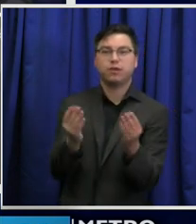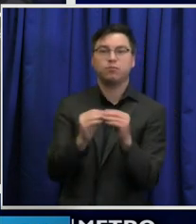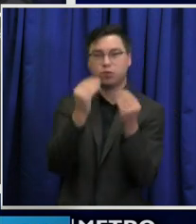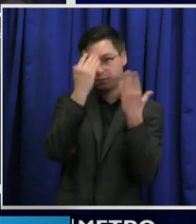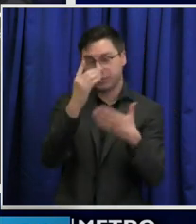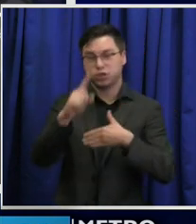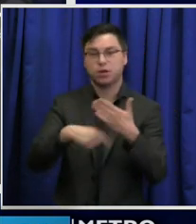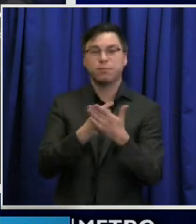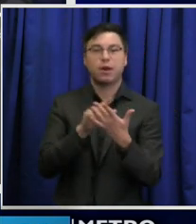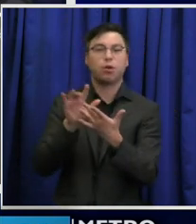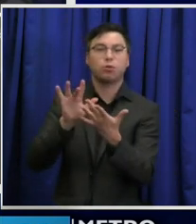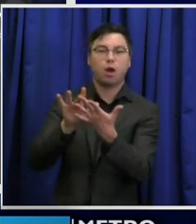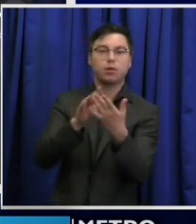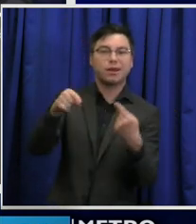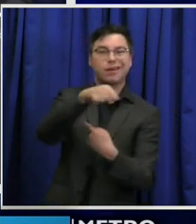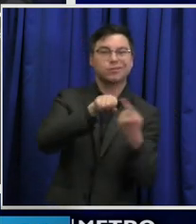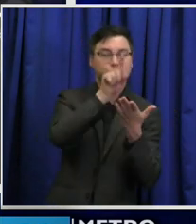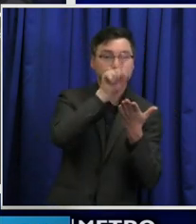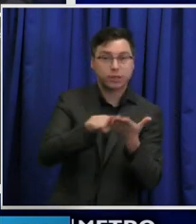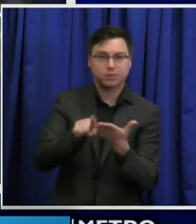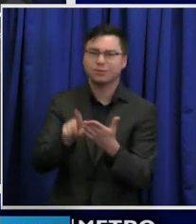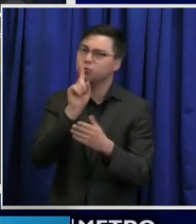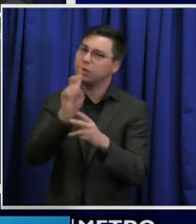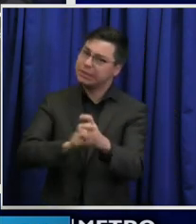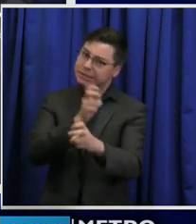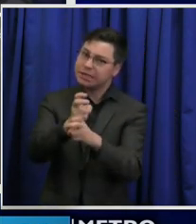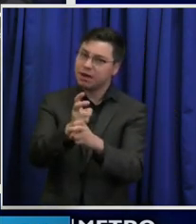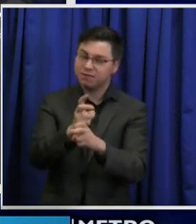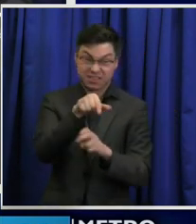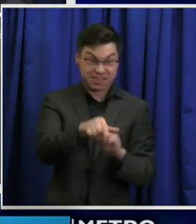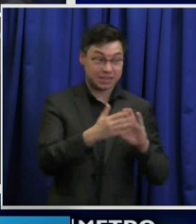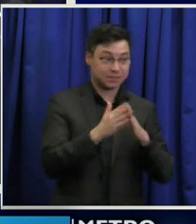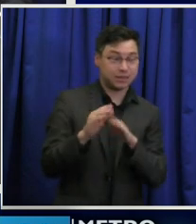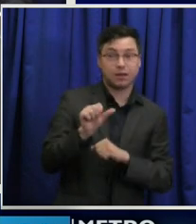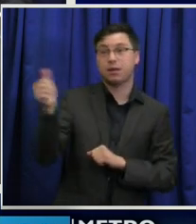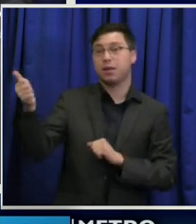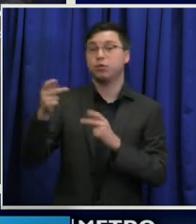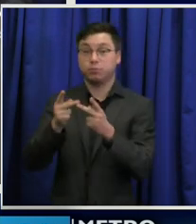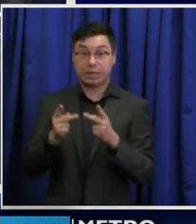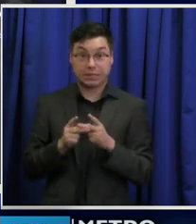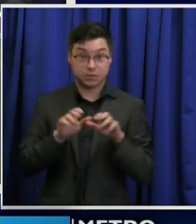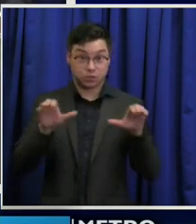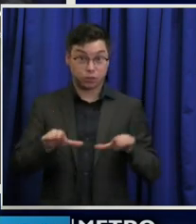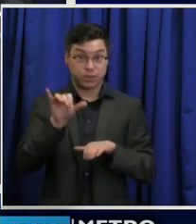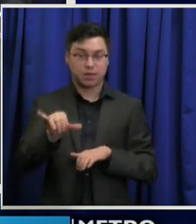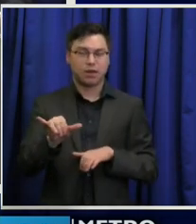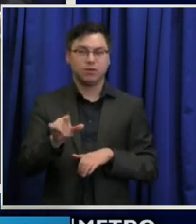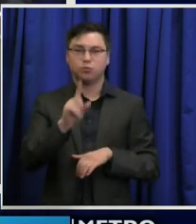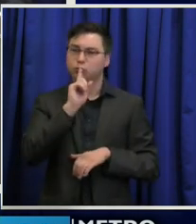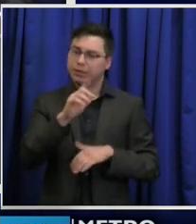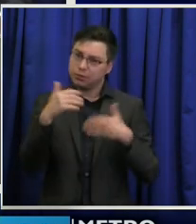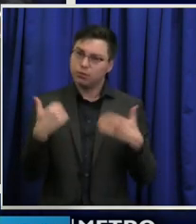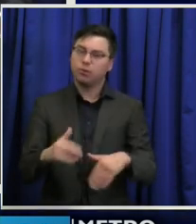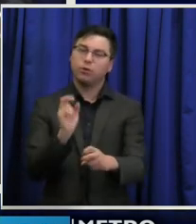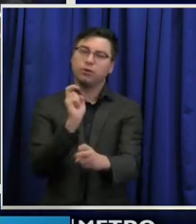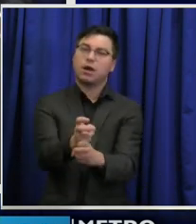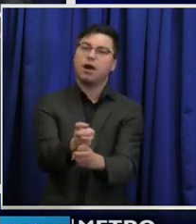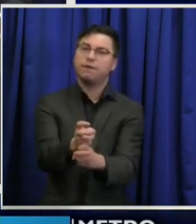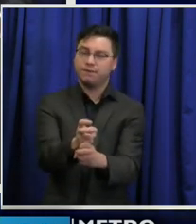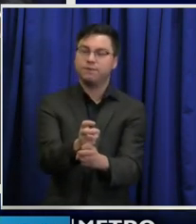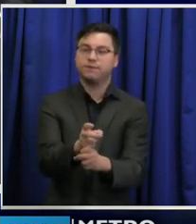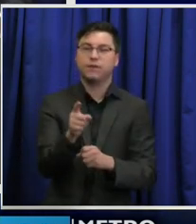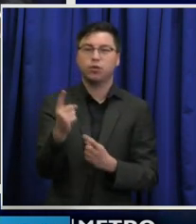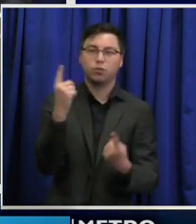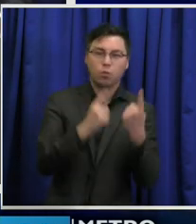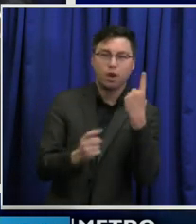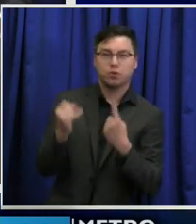tracing is very hard. think this city and all other places that are doing it find it hard. You do wonder if kind of a